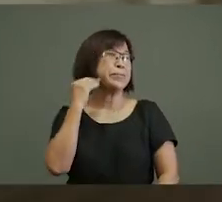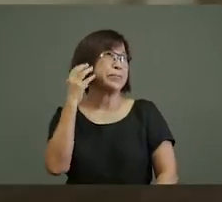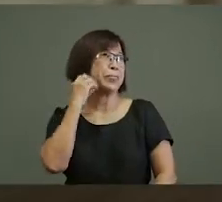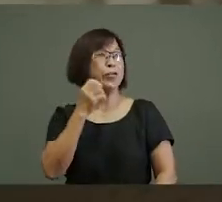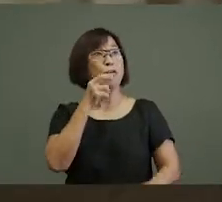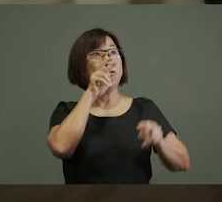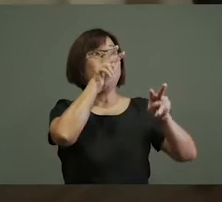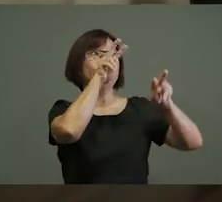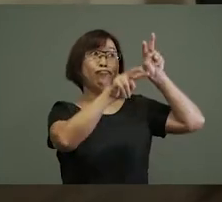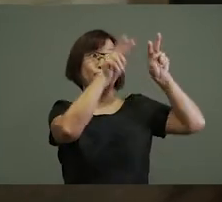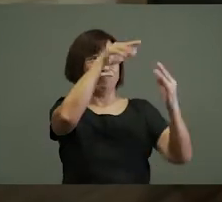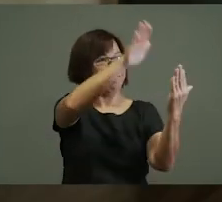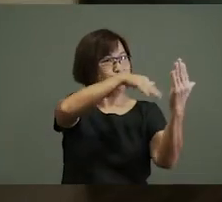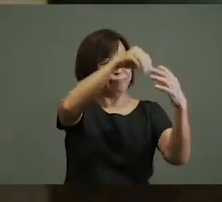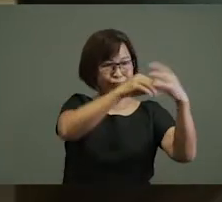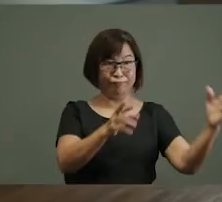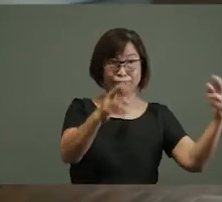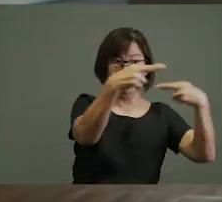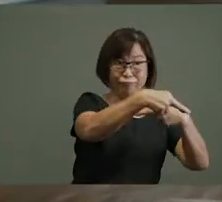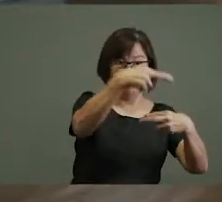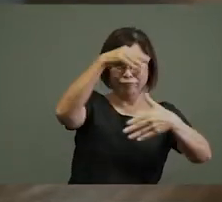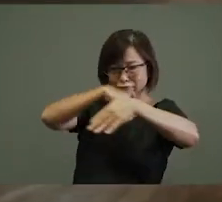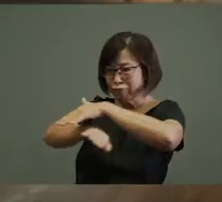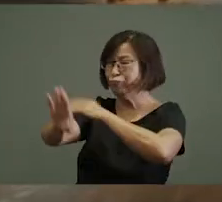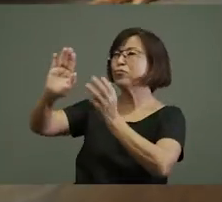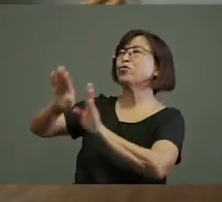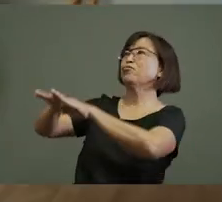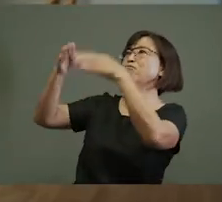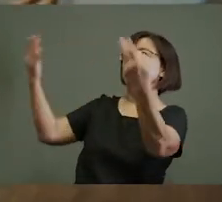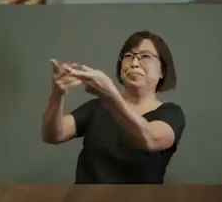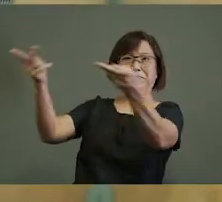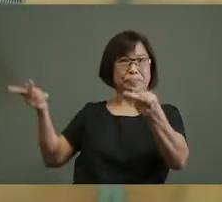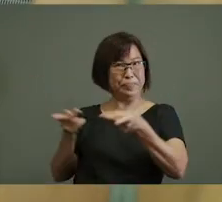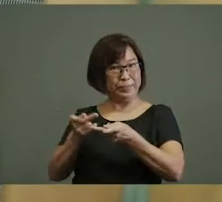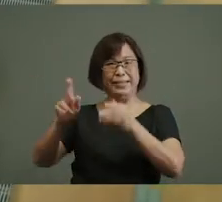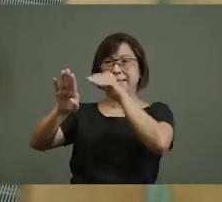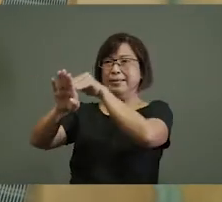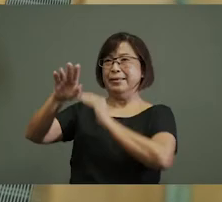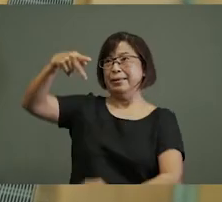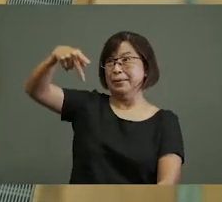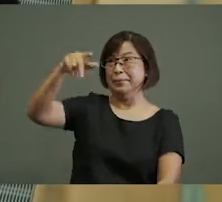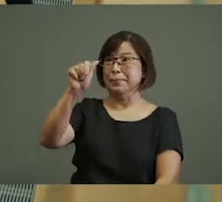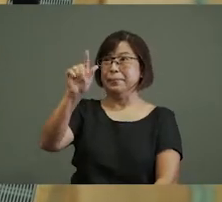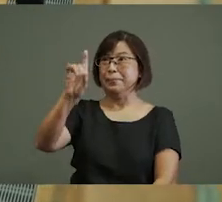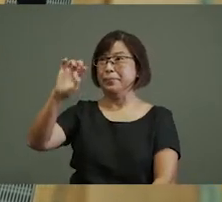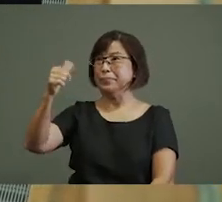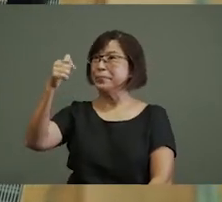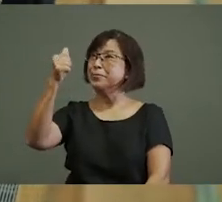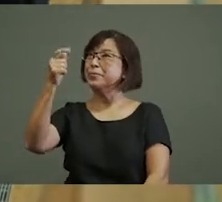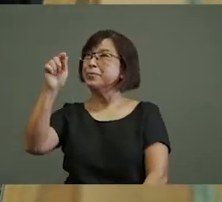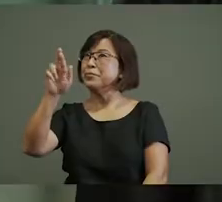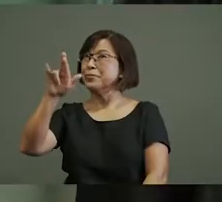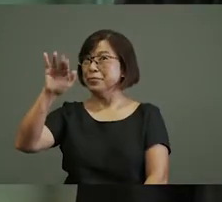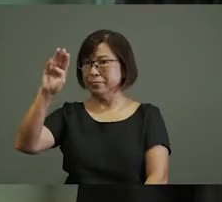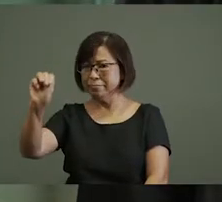bring the experience of looking at paintings from inside the gallery into a very public space like the Padang Atrium.